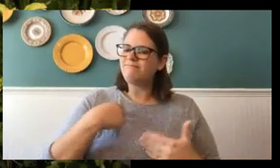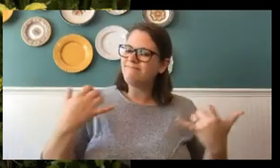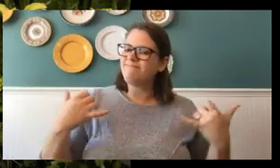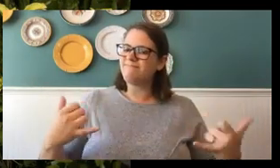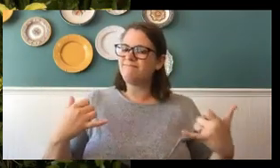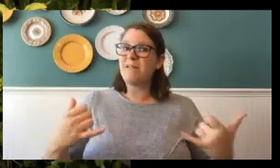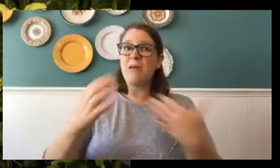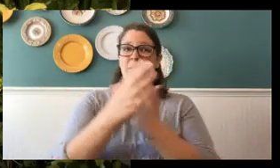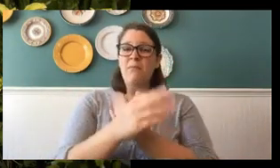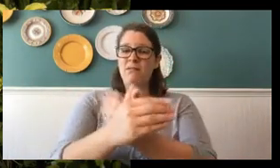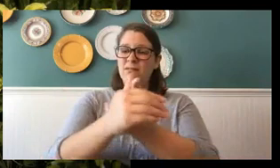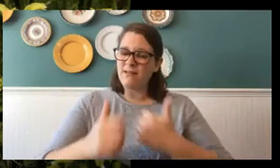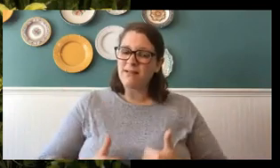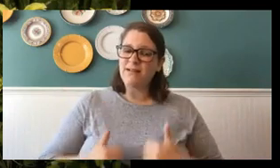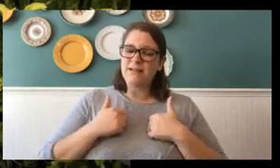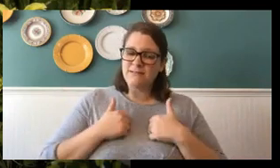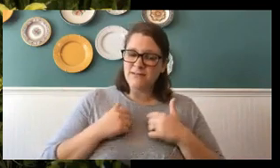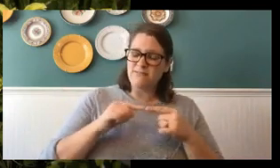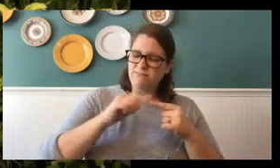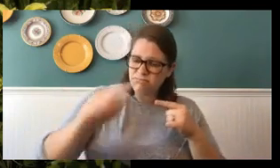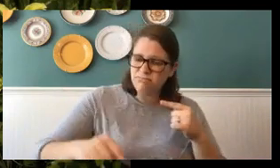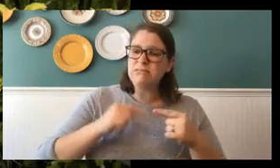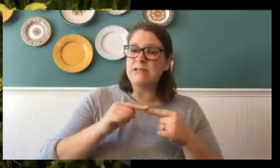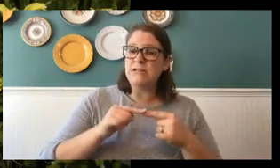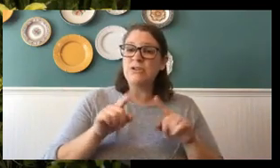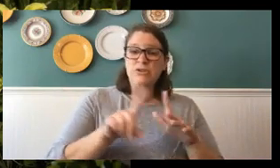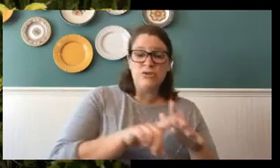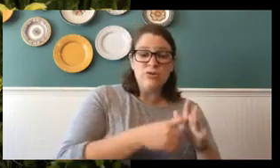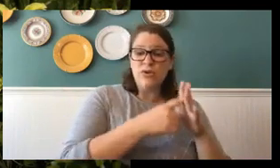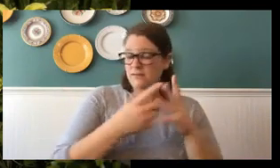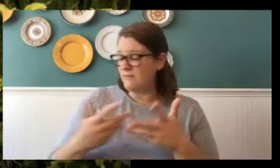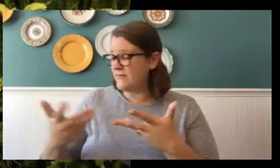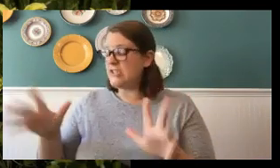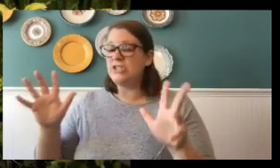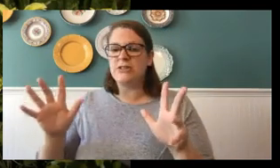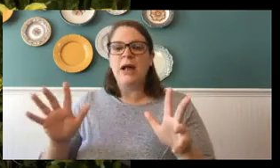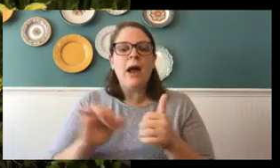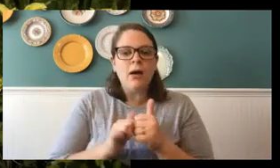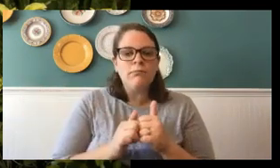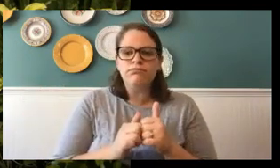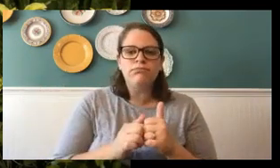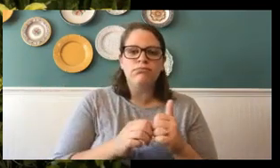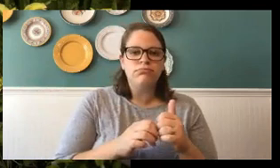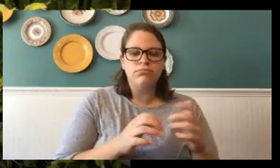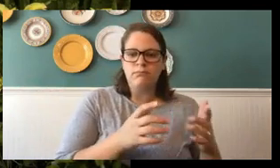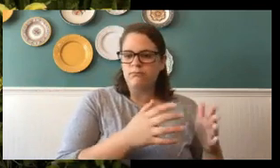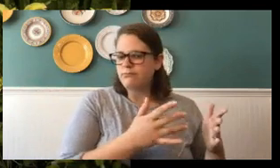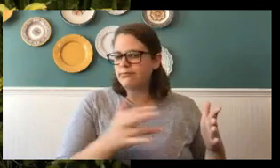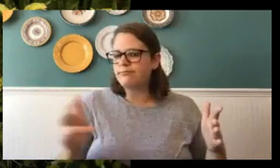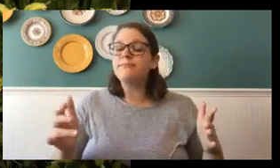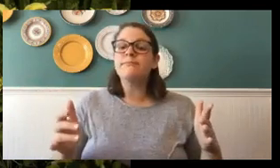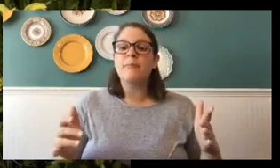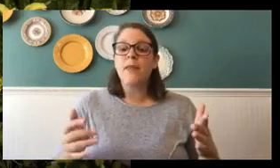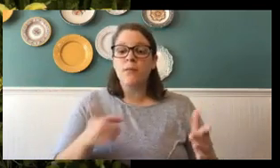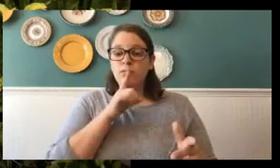cycle of the butterfly from start to finish and how it ends and where it begins. Now, I'm sure some of you have had some questions out